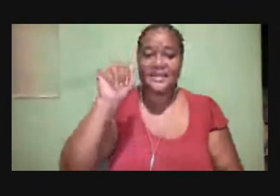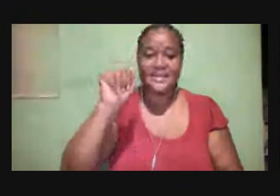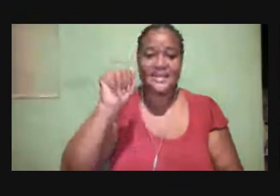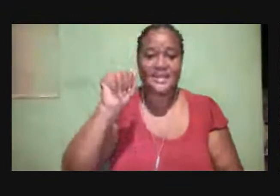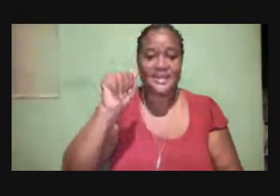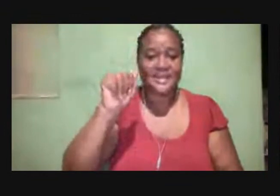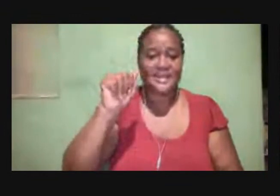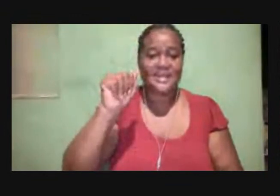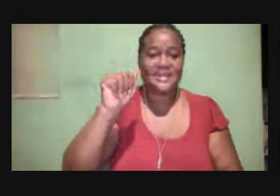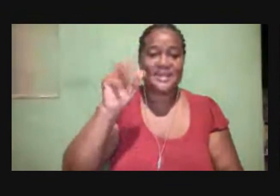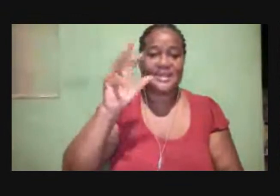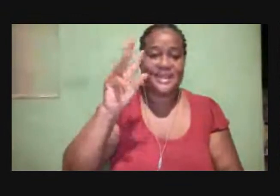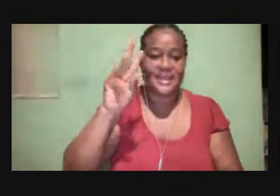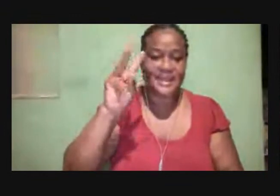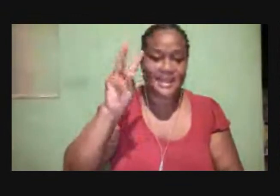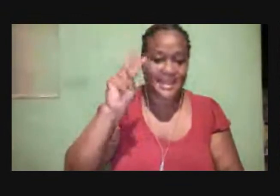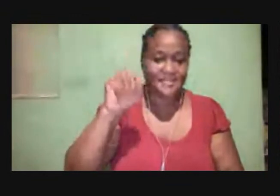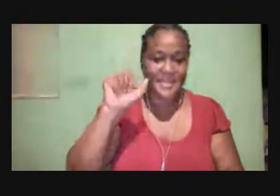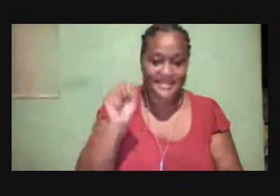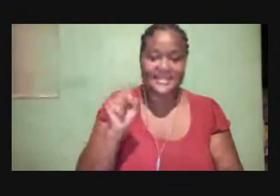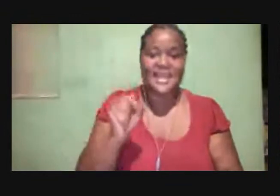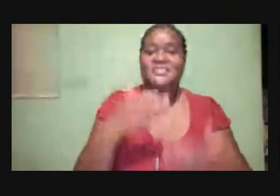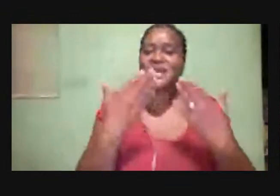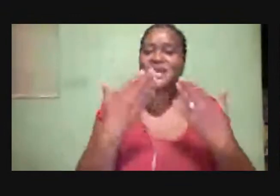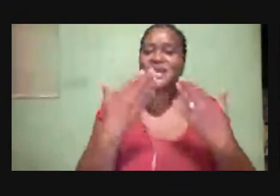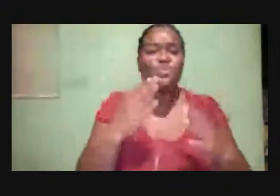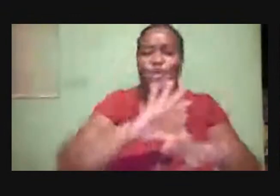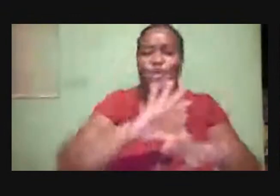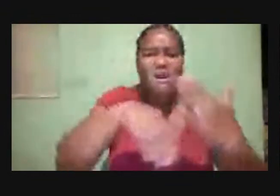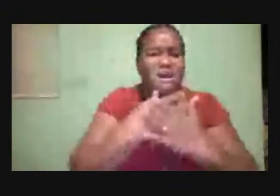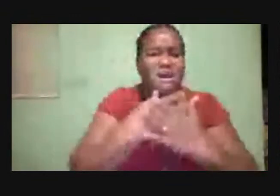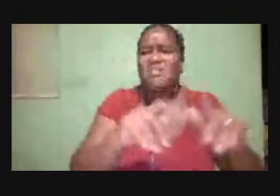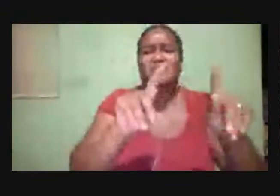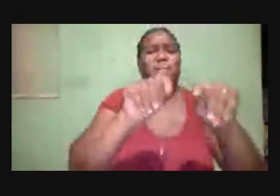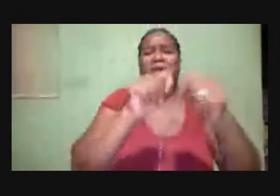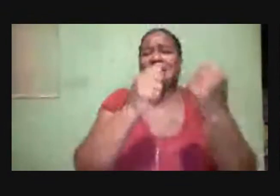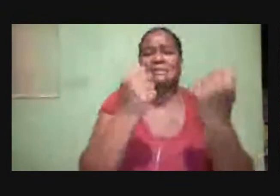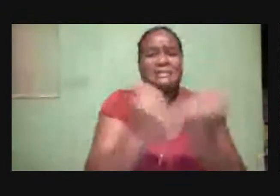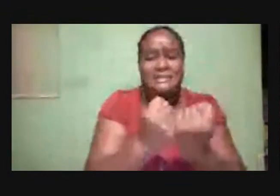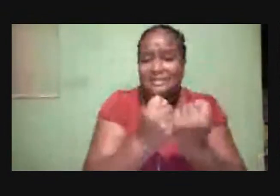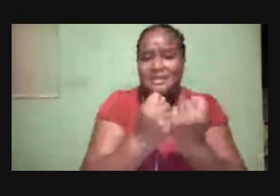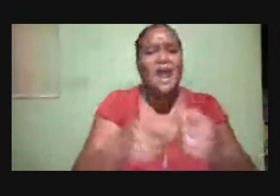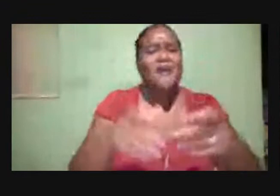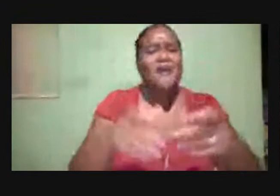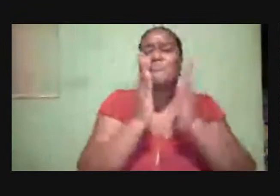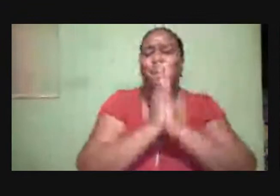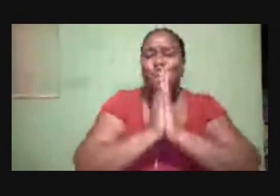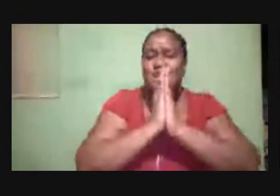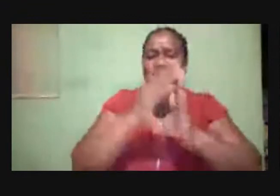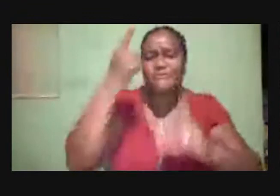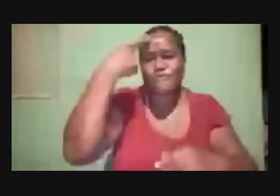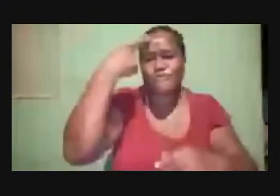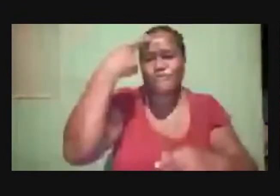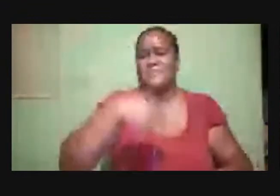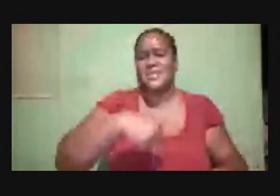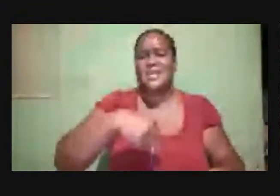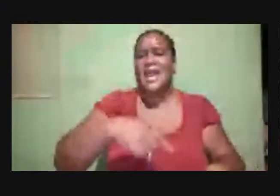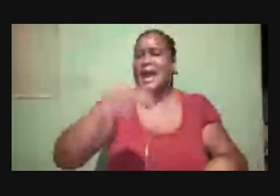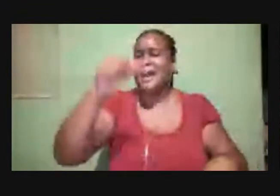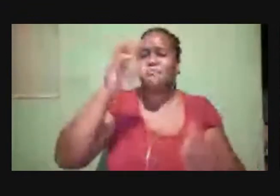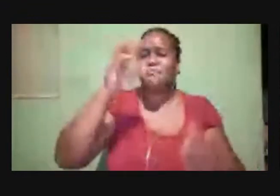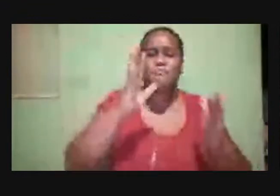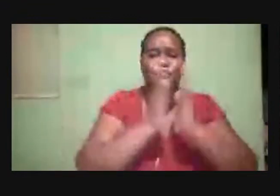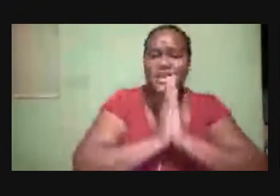Sister Thompson For joining in the prayer room And lifting up this Possibilities Ministries And this